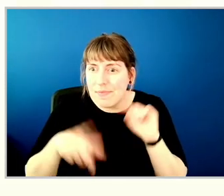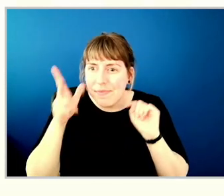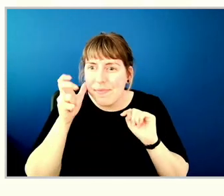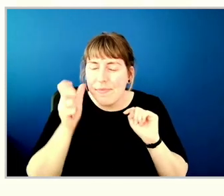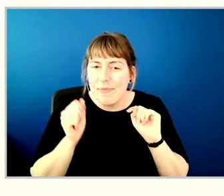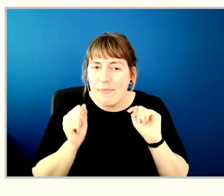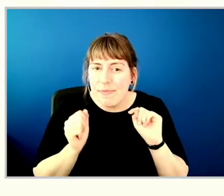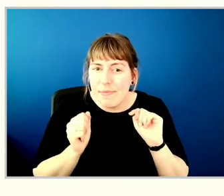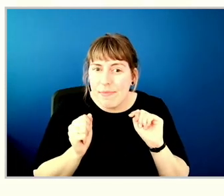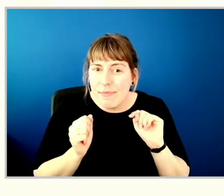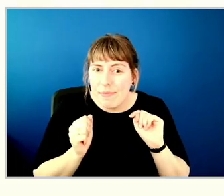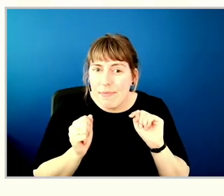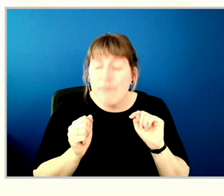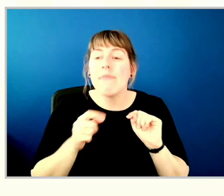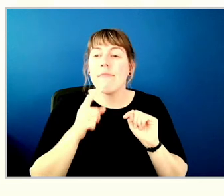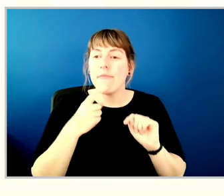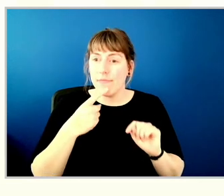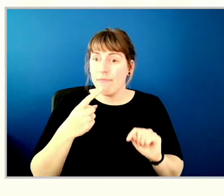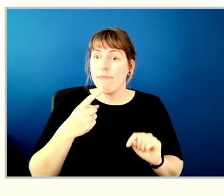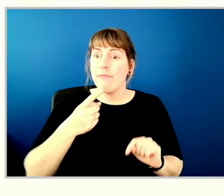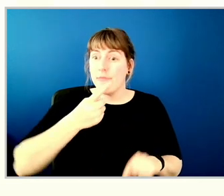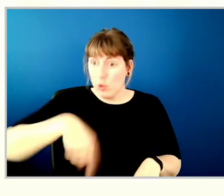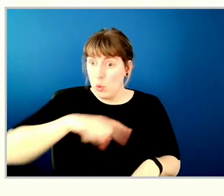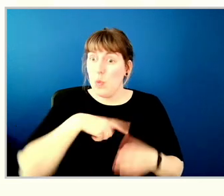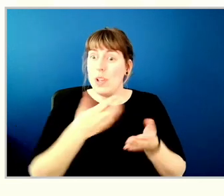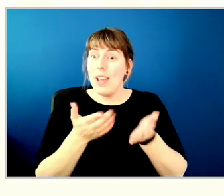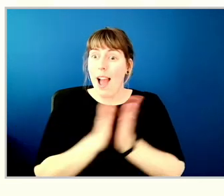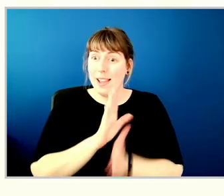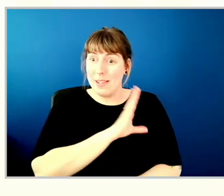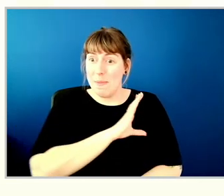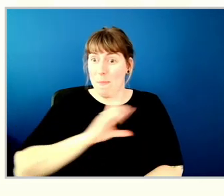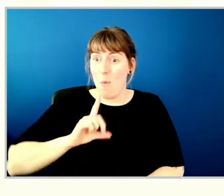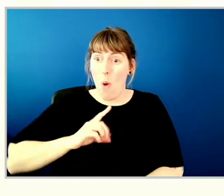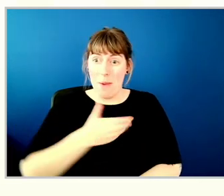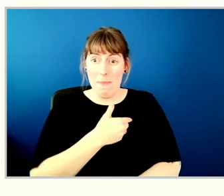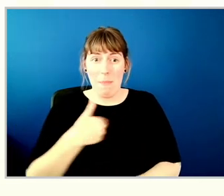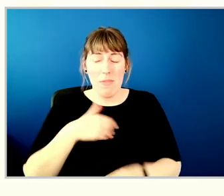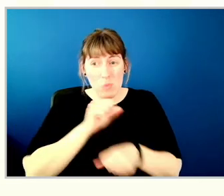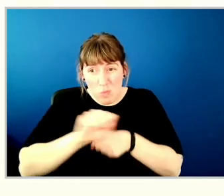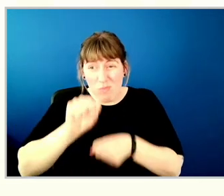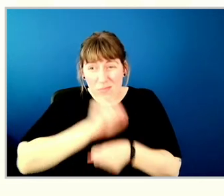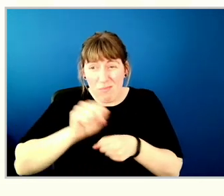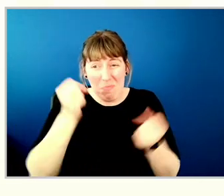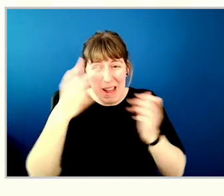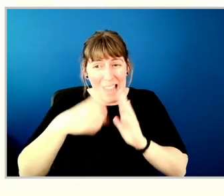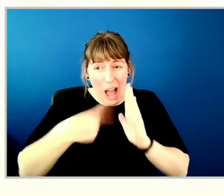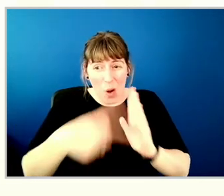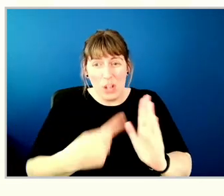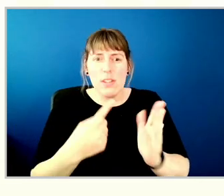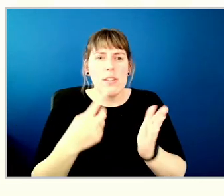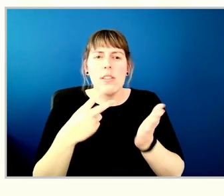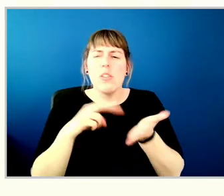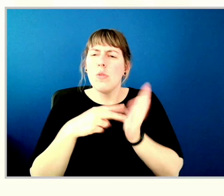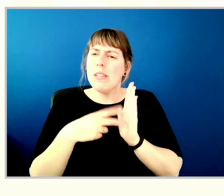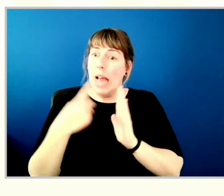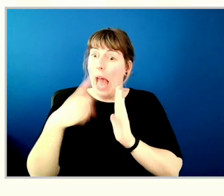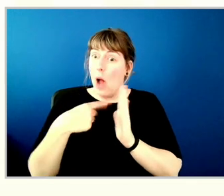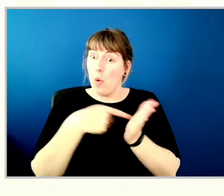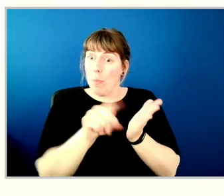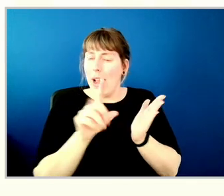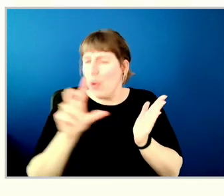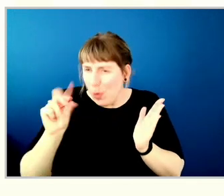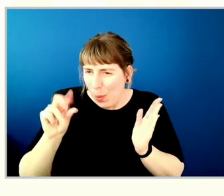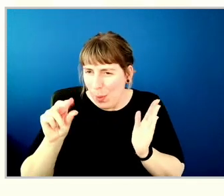Is what we ask board members to do and the hours they spend, we are not remunerating them on an hour by hour basis.